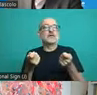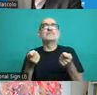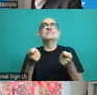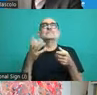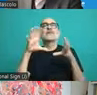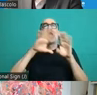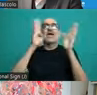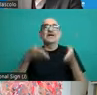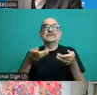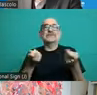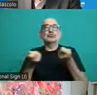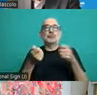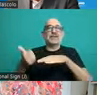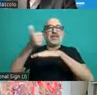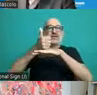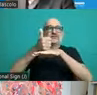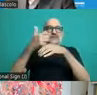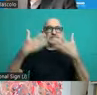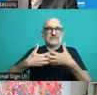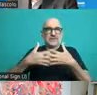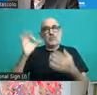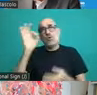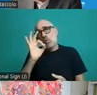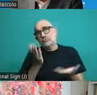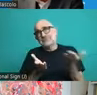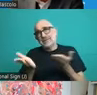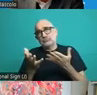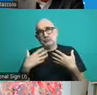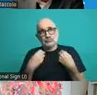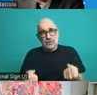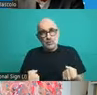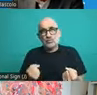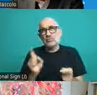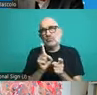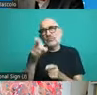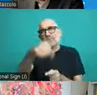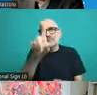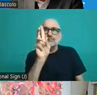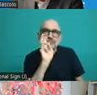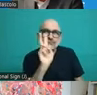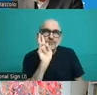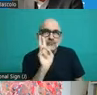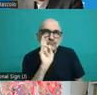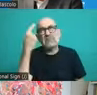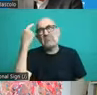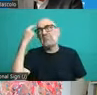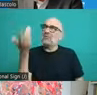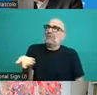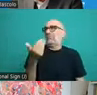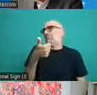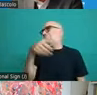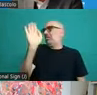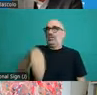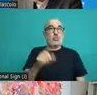And as you can see on this table, it's important to highlight the context in